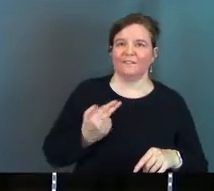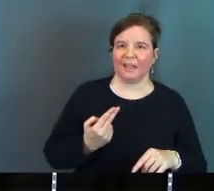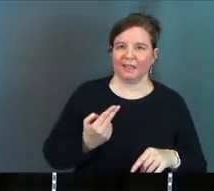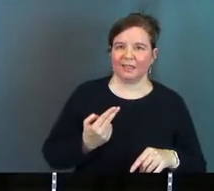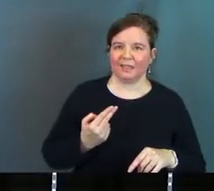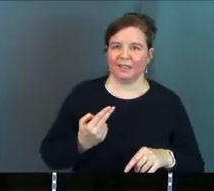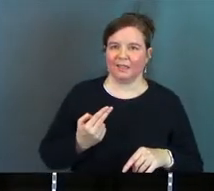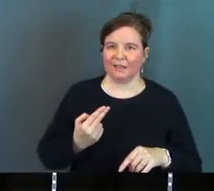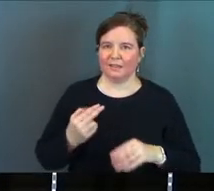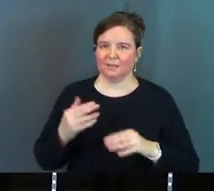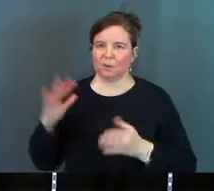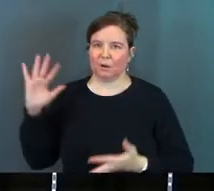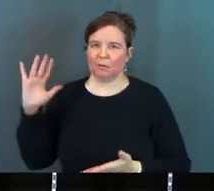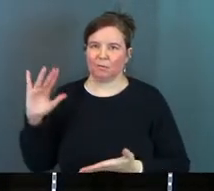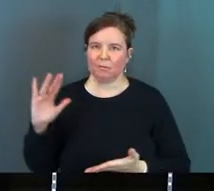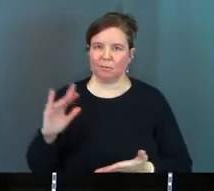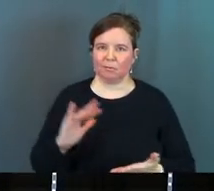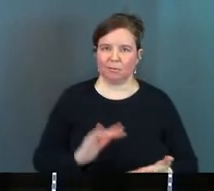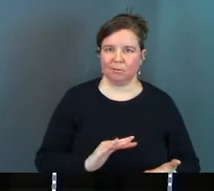Isn't that the way that it goes?